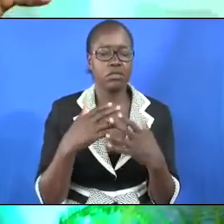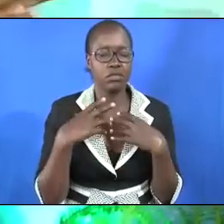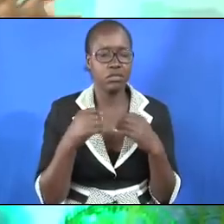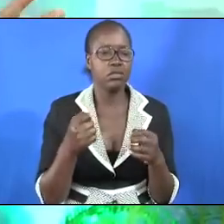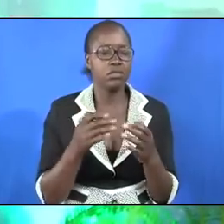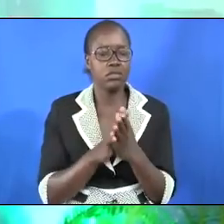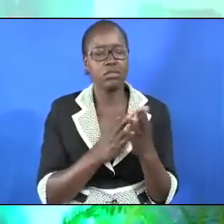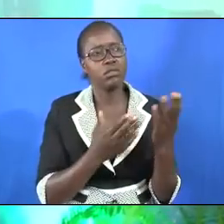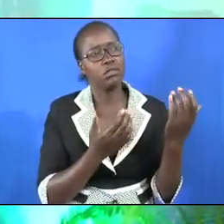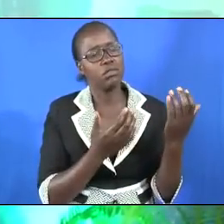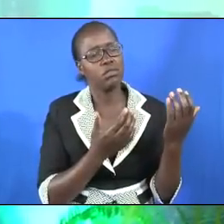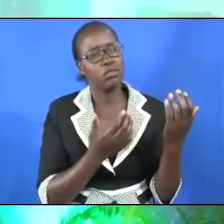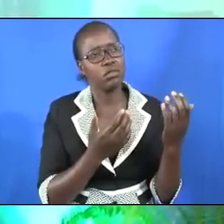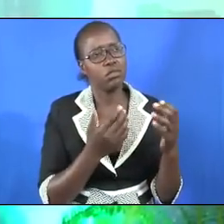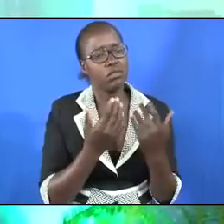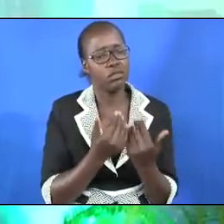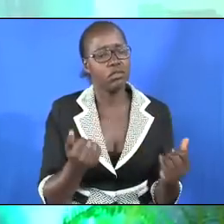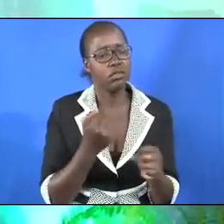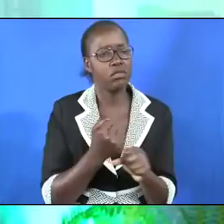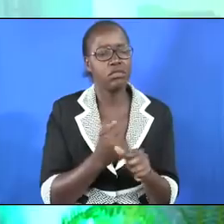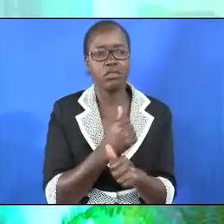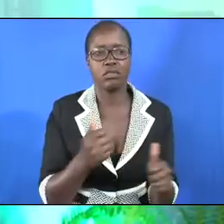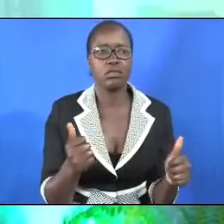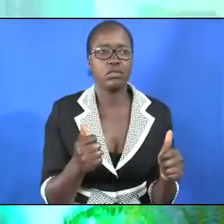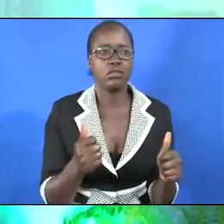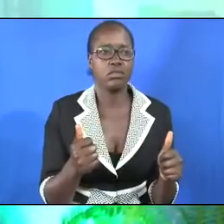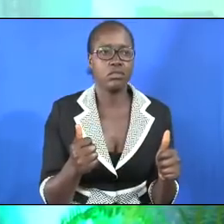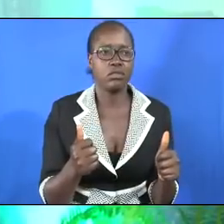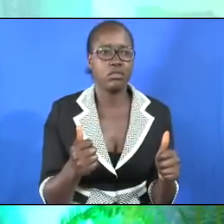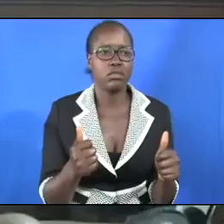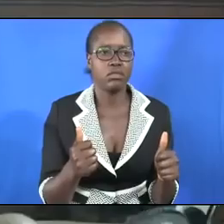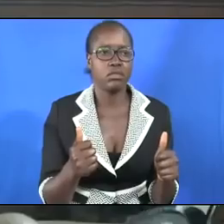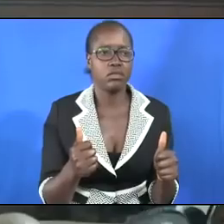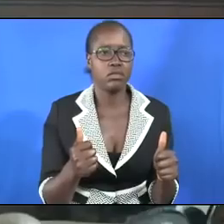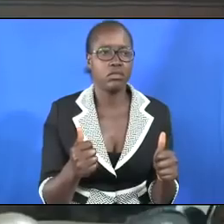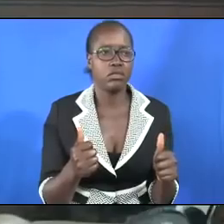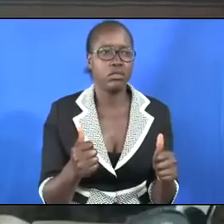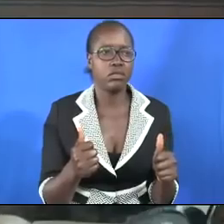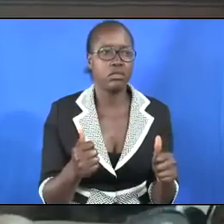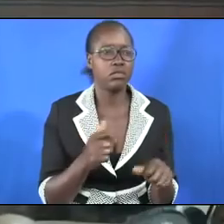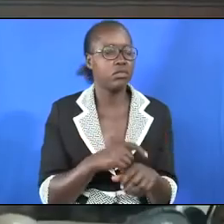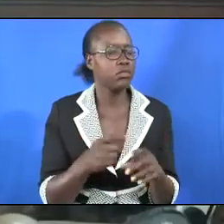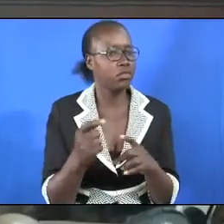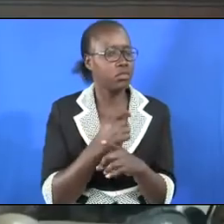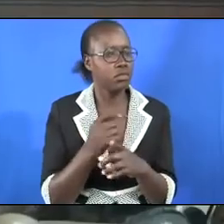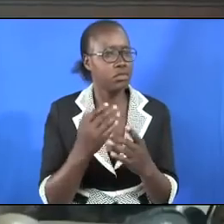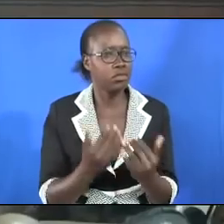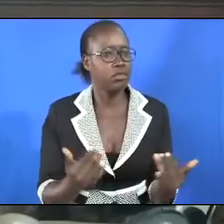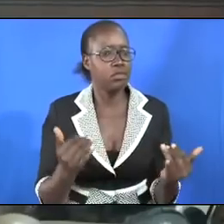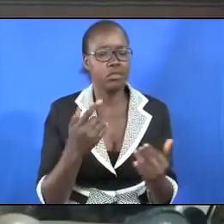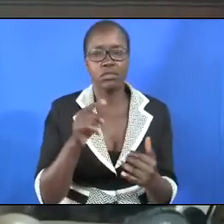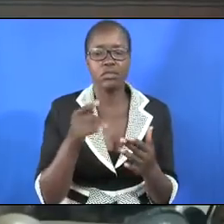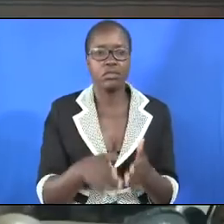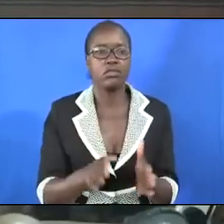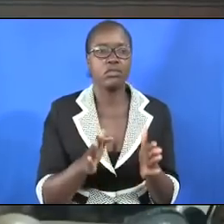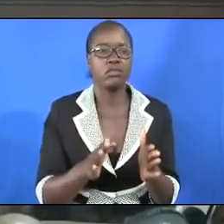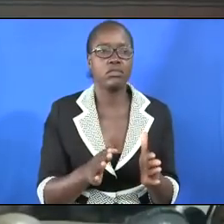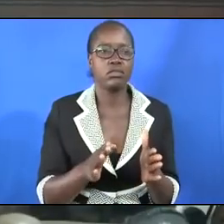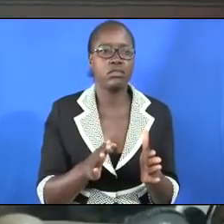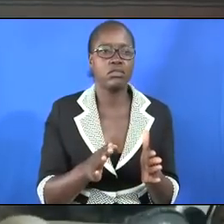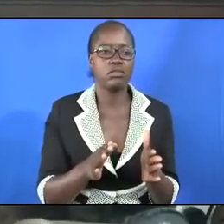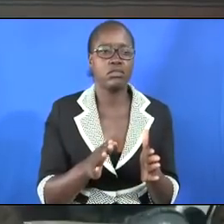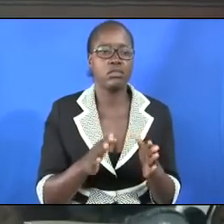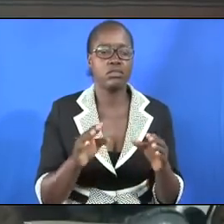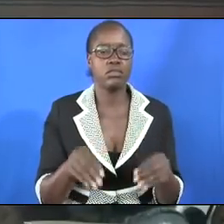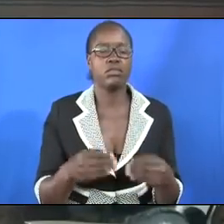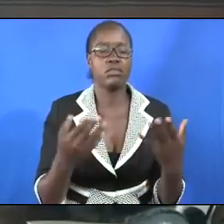looked forward to a time when things can become well when we have trained our children in the right path and we have